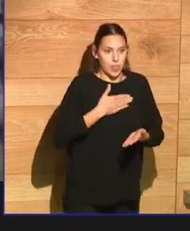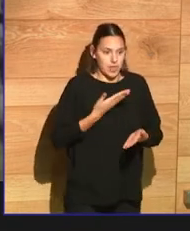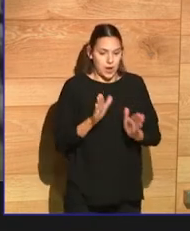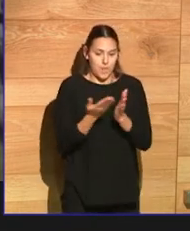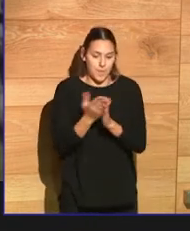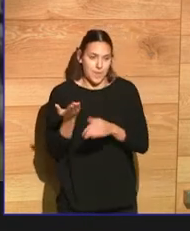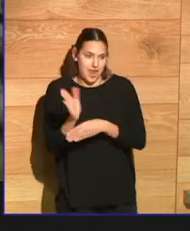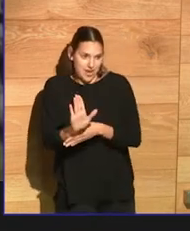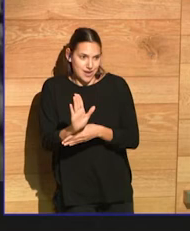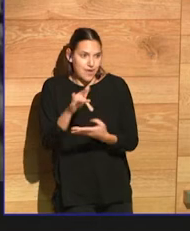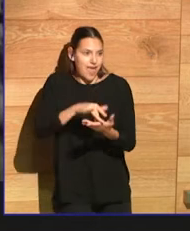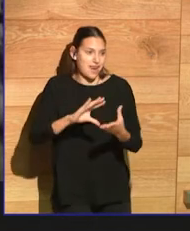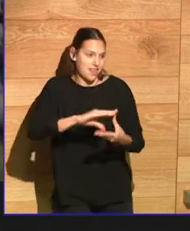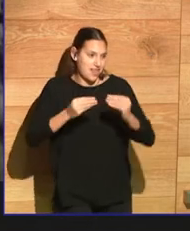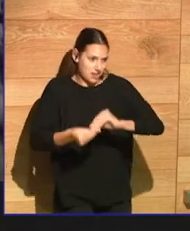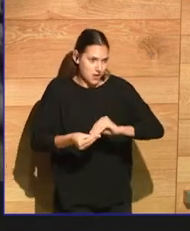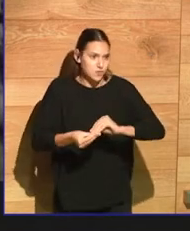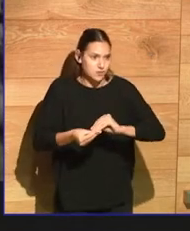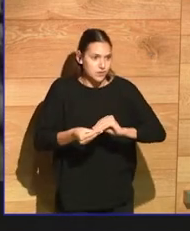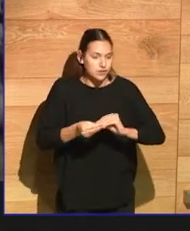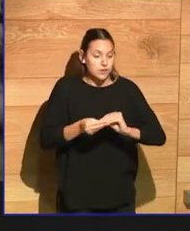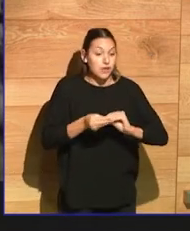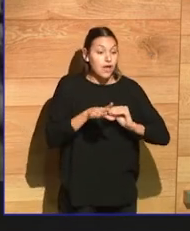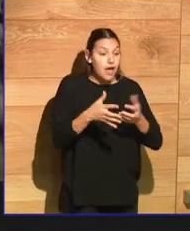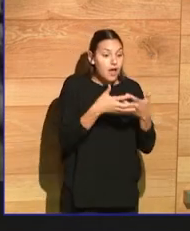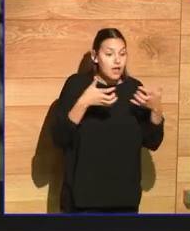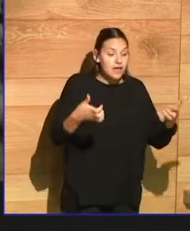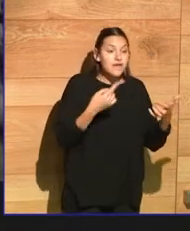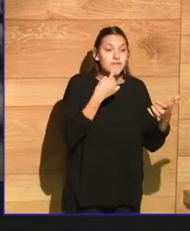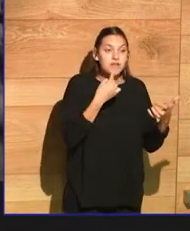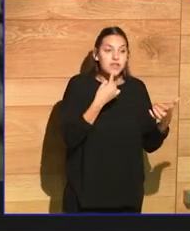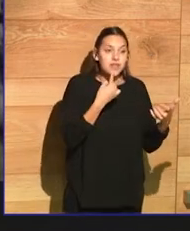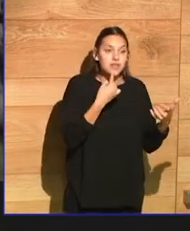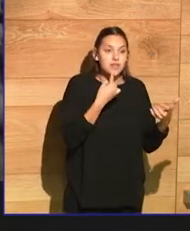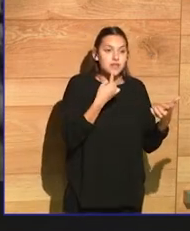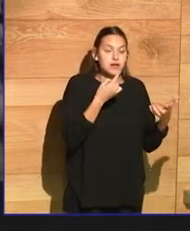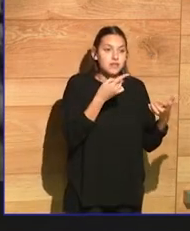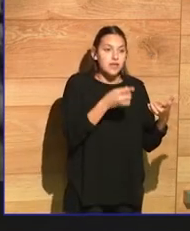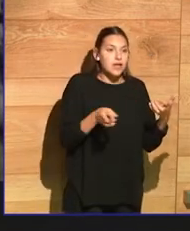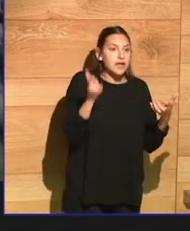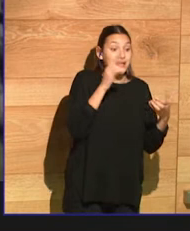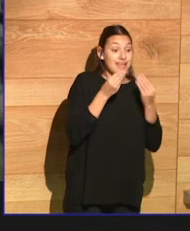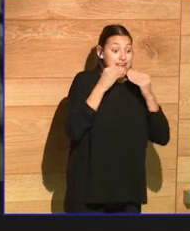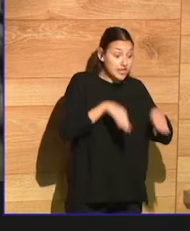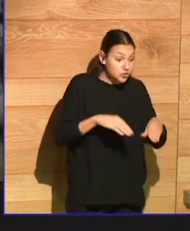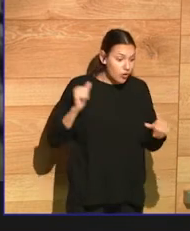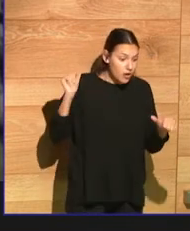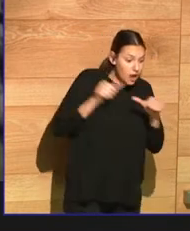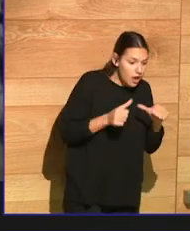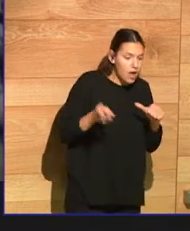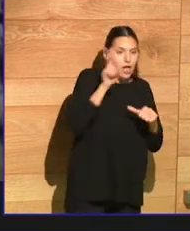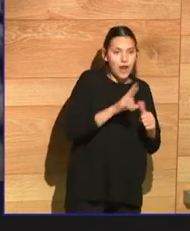There's an old phrase that history repeats itself first as tragedy and what I depicted was a tragedy with everyone being killed,